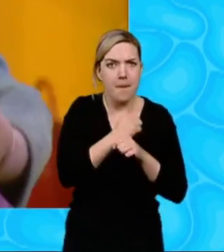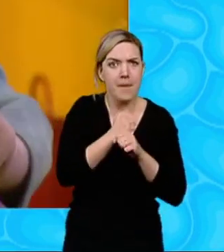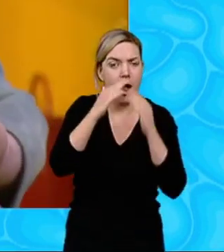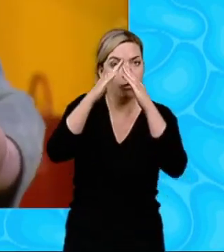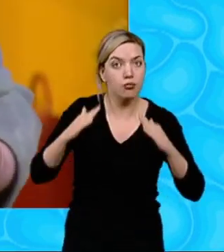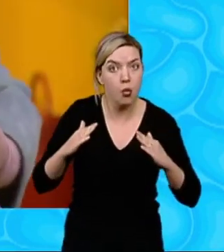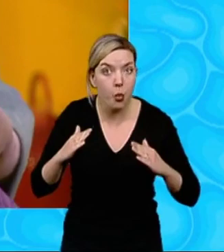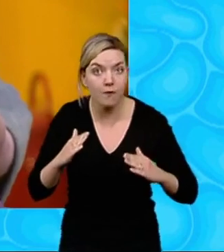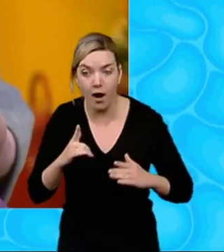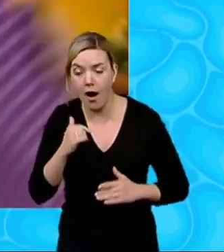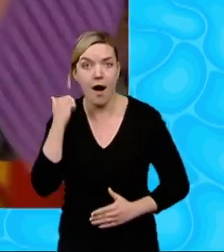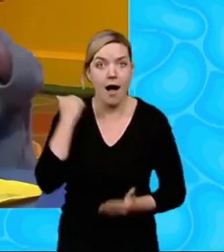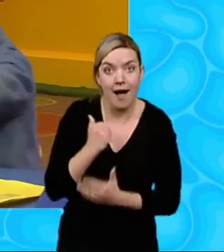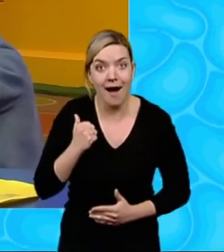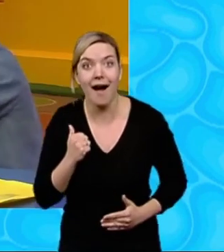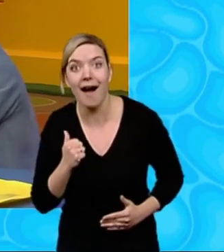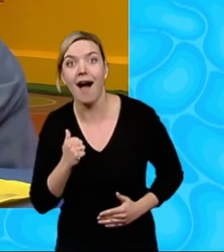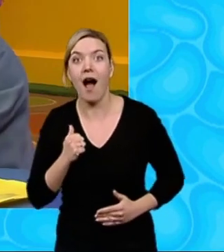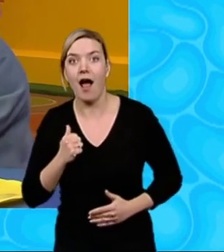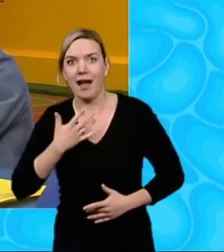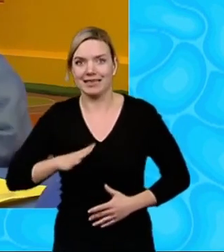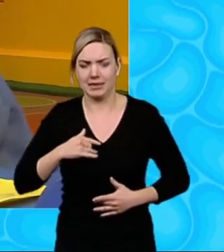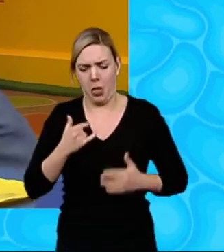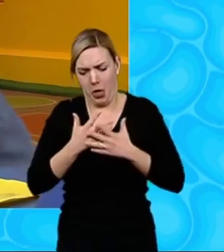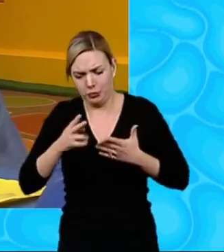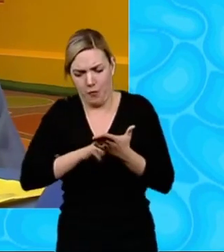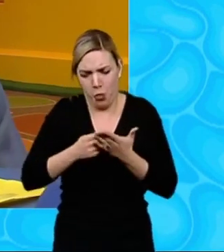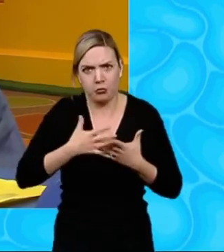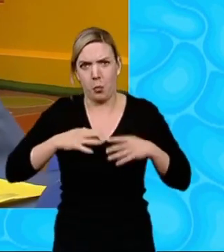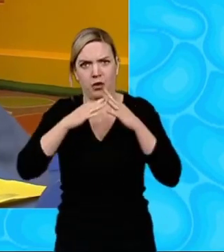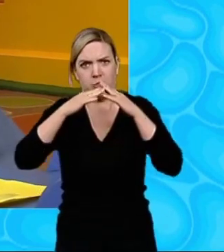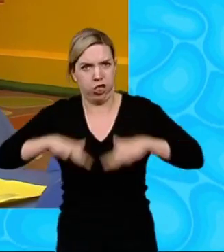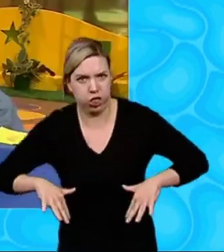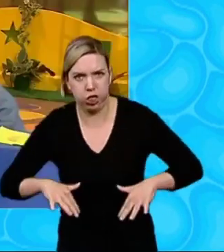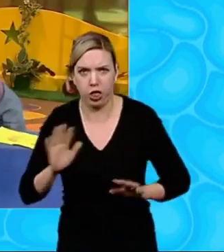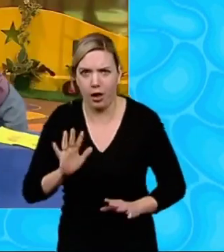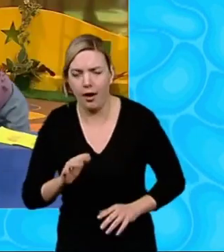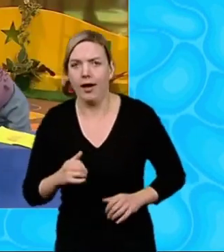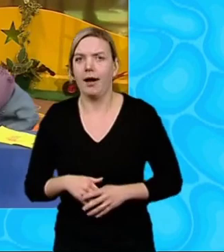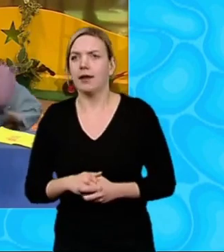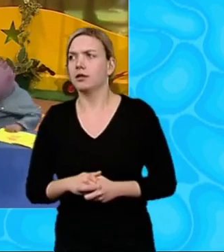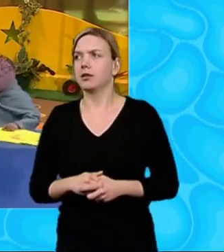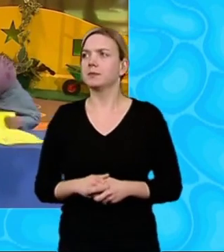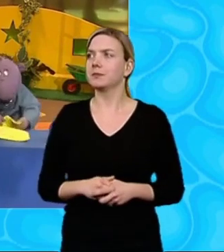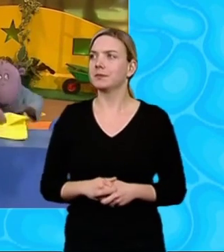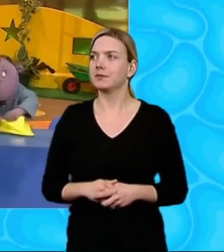roof Yeah, Faberouni Er, oh, I need lots of glue so it doesn't come unstuck Wuff, wuff, wuff Hey, come back